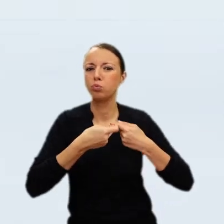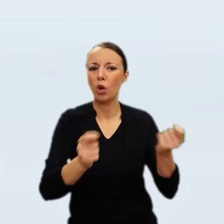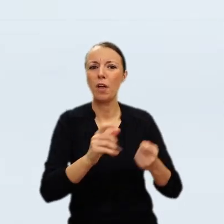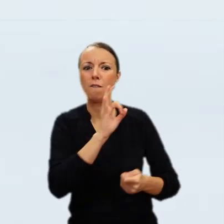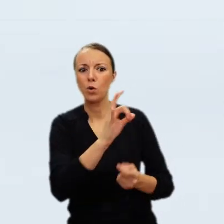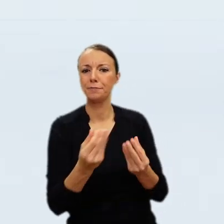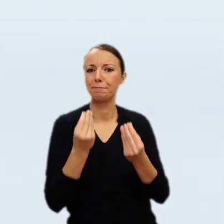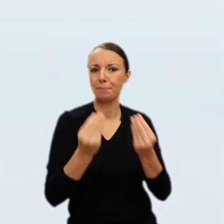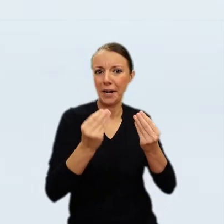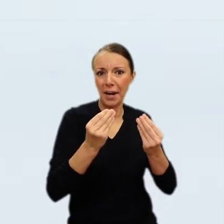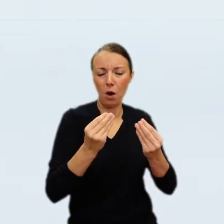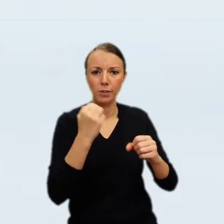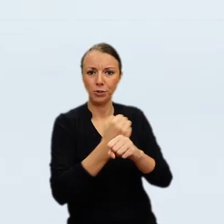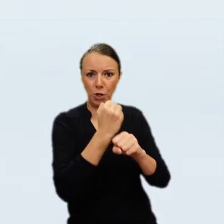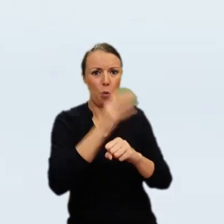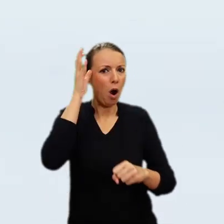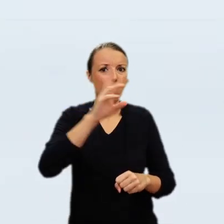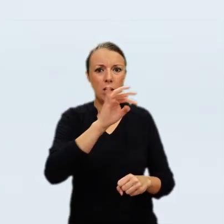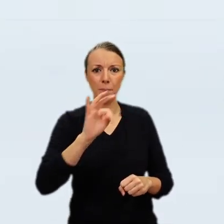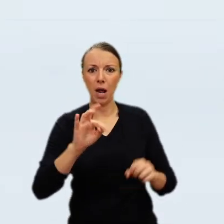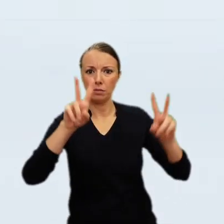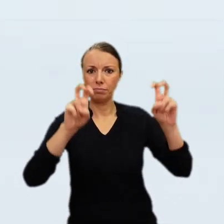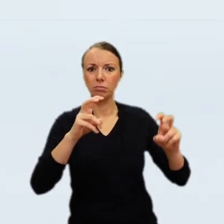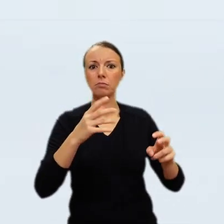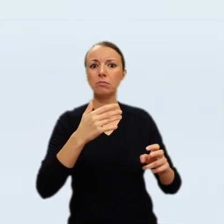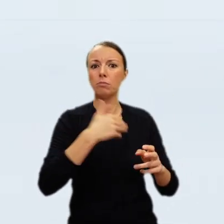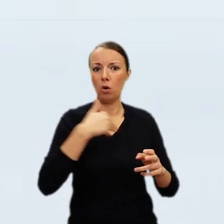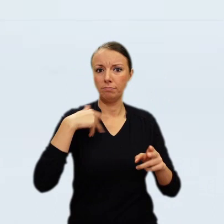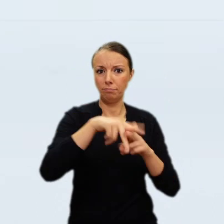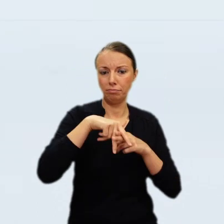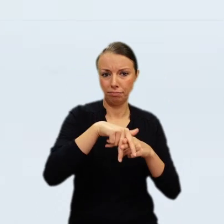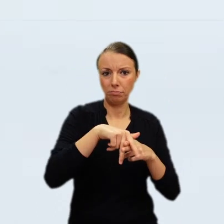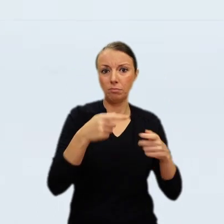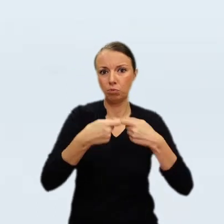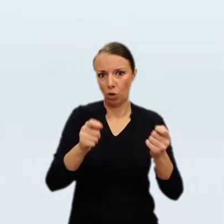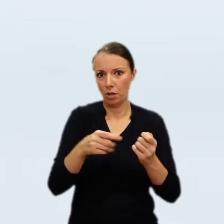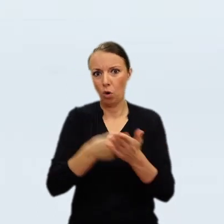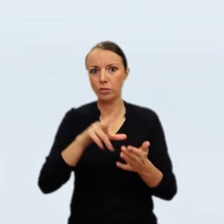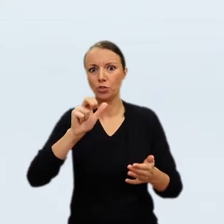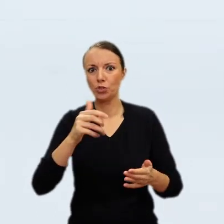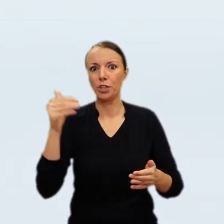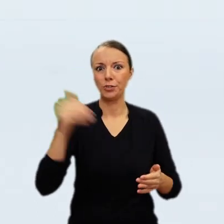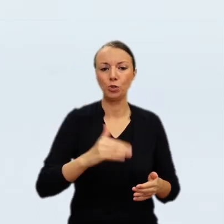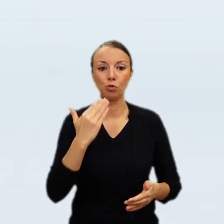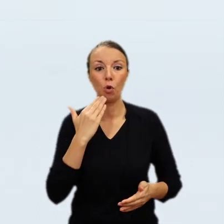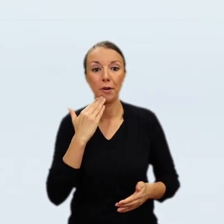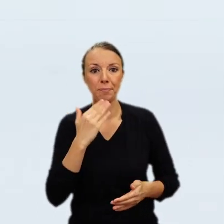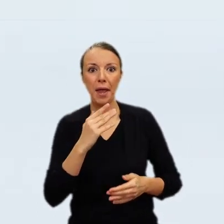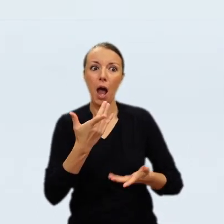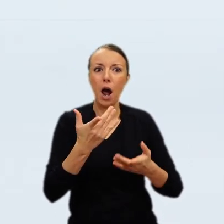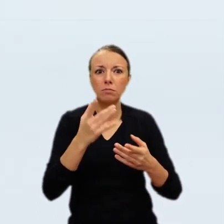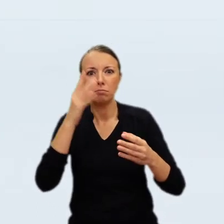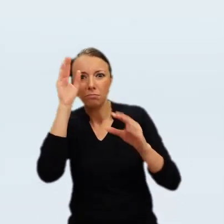which will allow you to cast a glance over the curious little country which we call the Netherlands. The painting